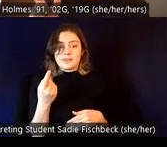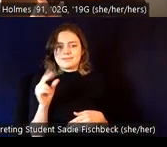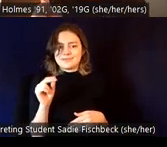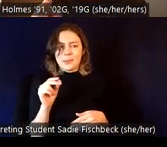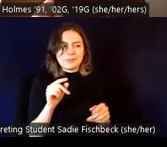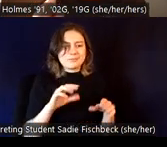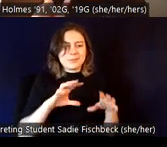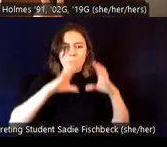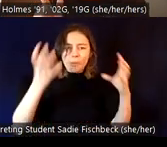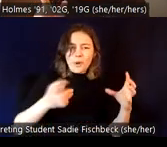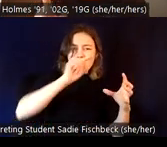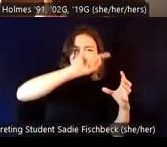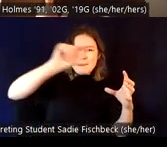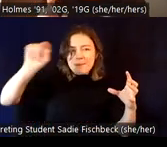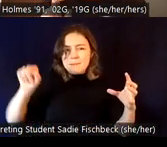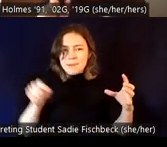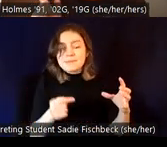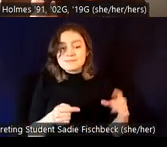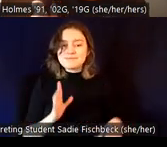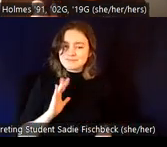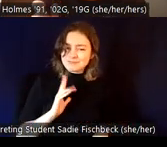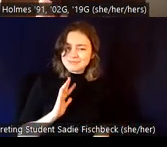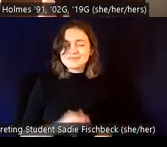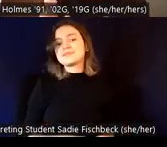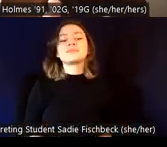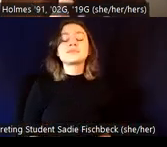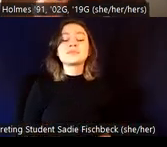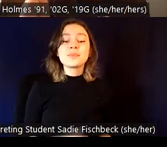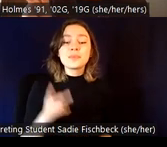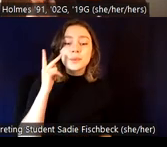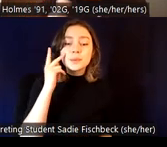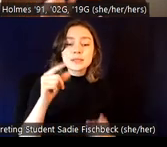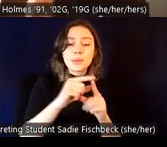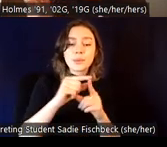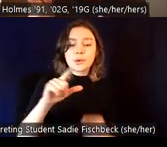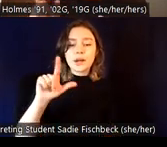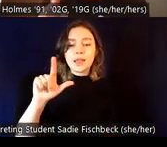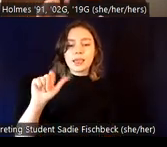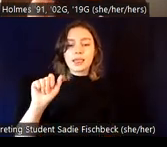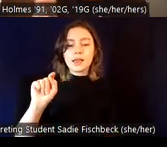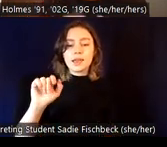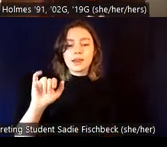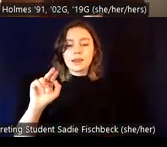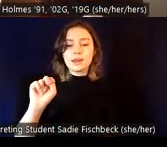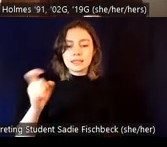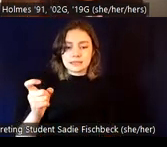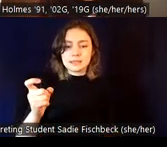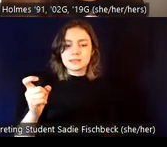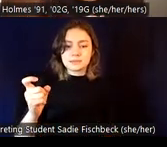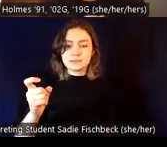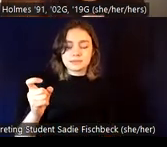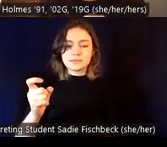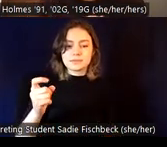many of us have, have gotten used to seeing Latin X as sort of a non-binary or gender neutral term for, um,